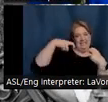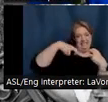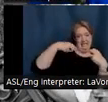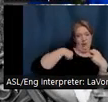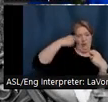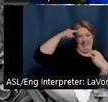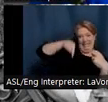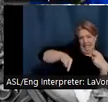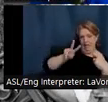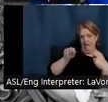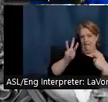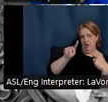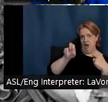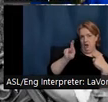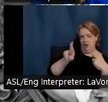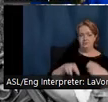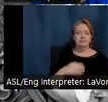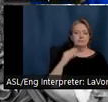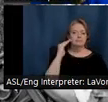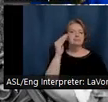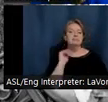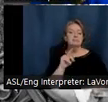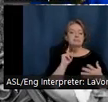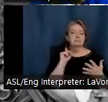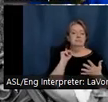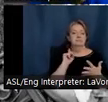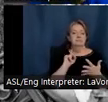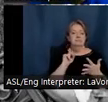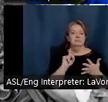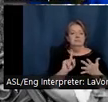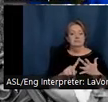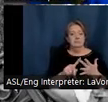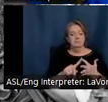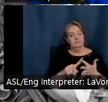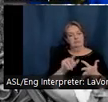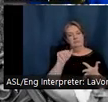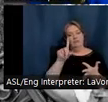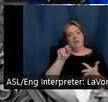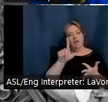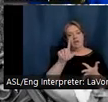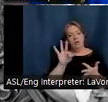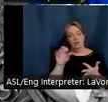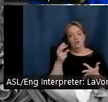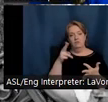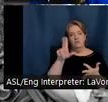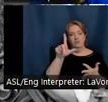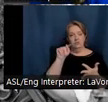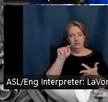Adolph Scholz, who also moved to the area from Wisconsin after visiting Steele.